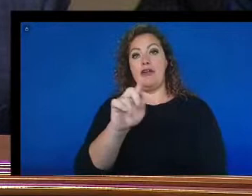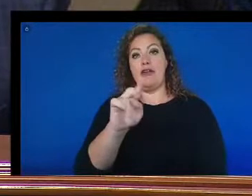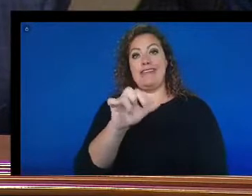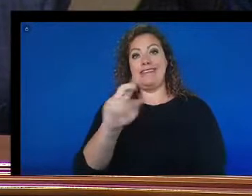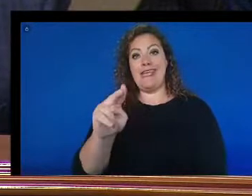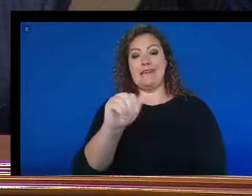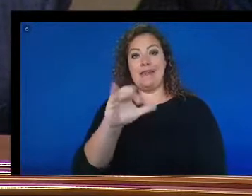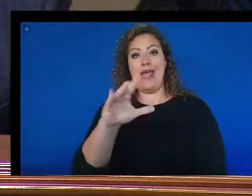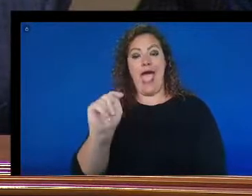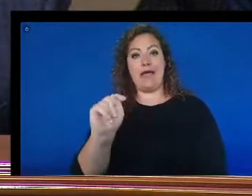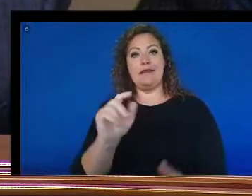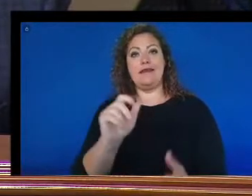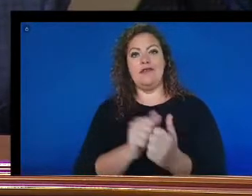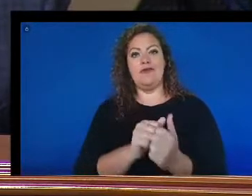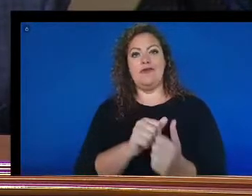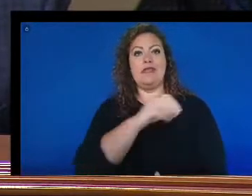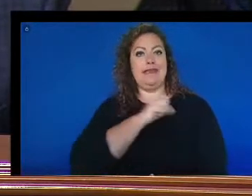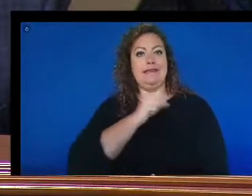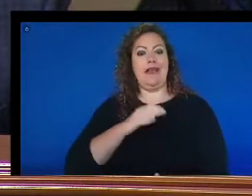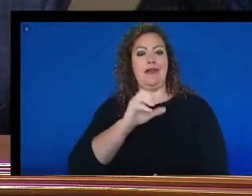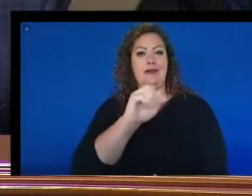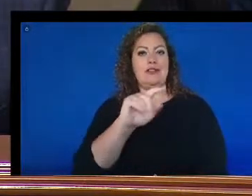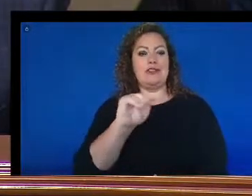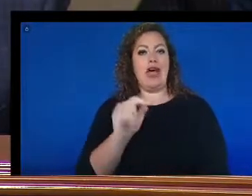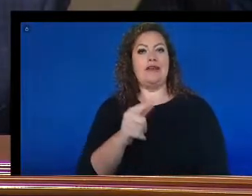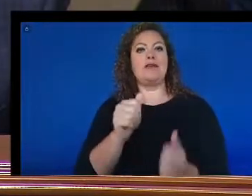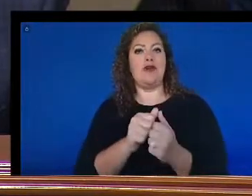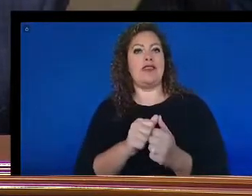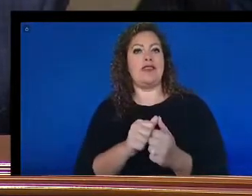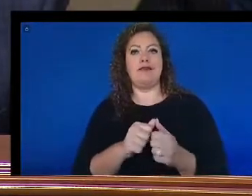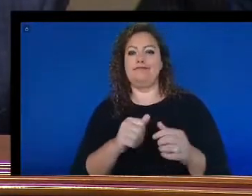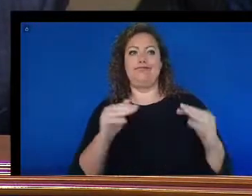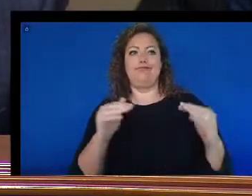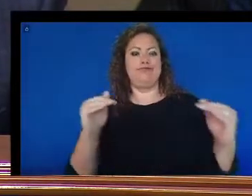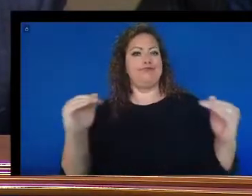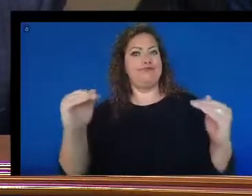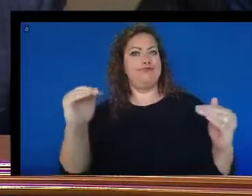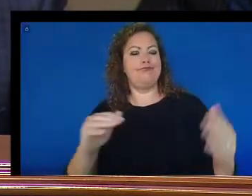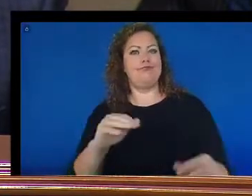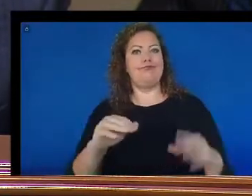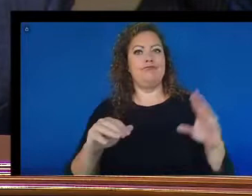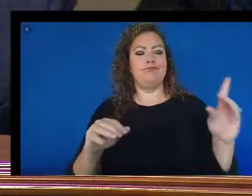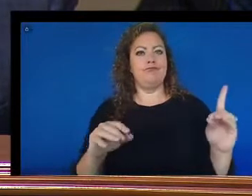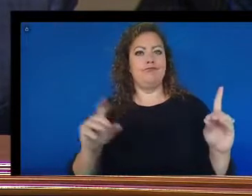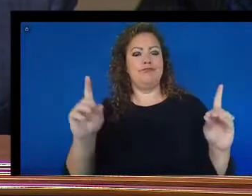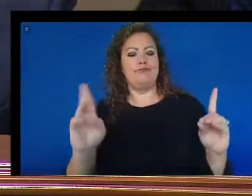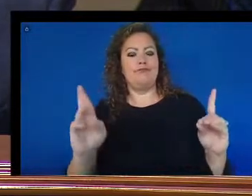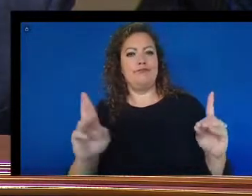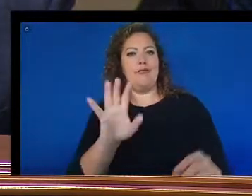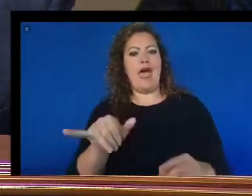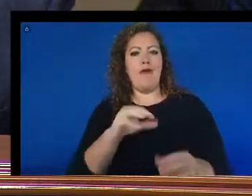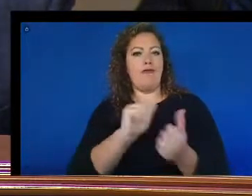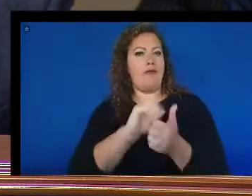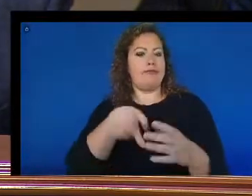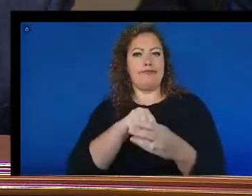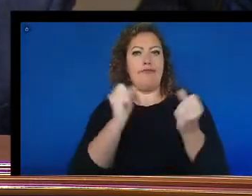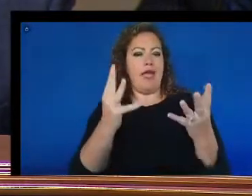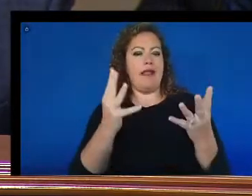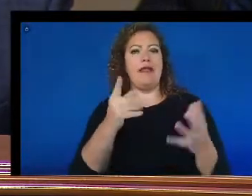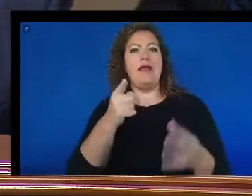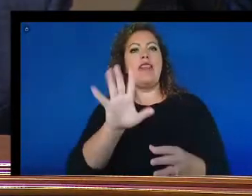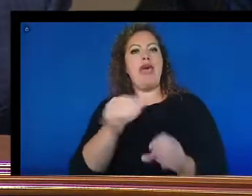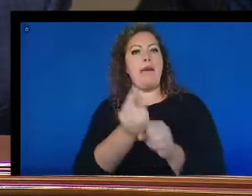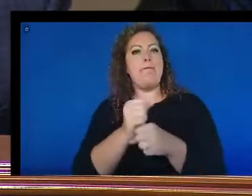bipartisan group, including Senators Collins and Warnock, which makes telehealth flexibilities permanent even